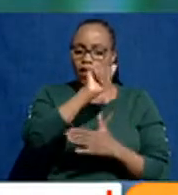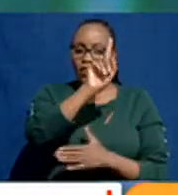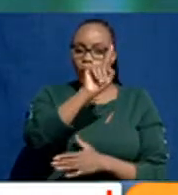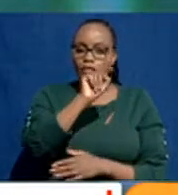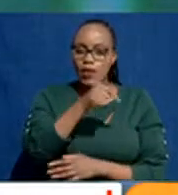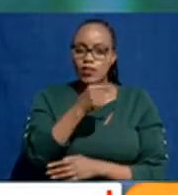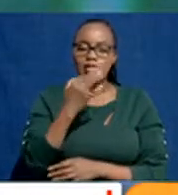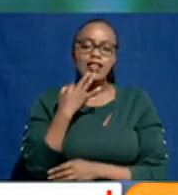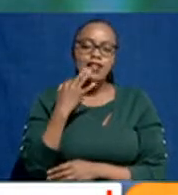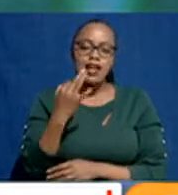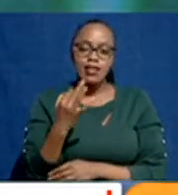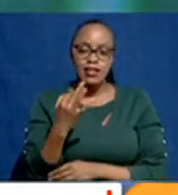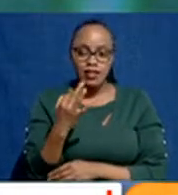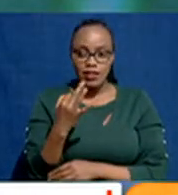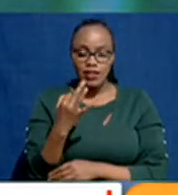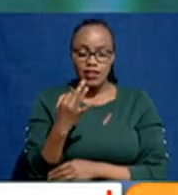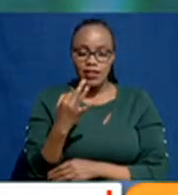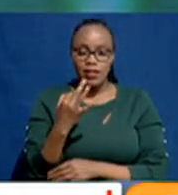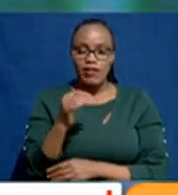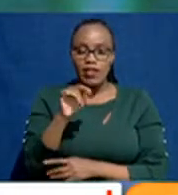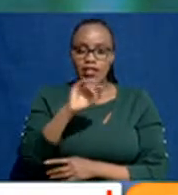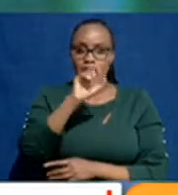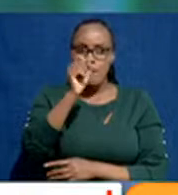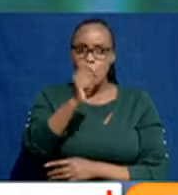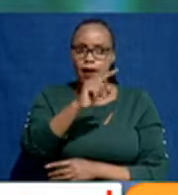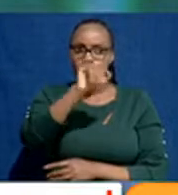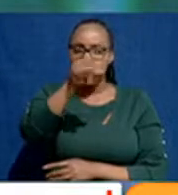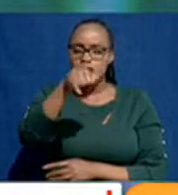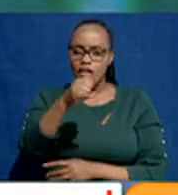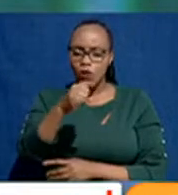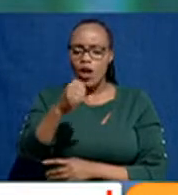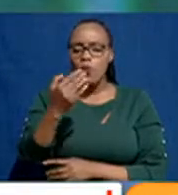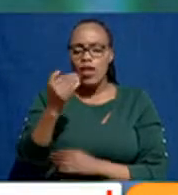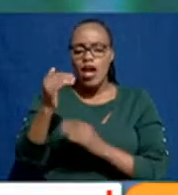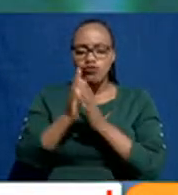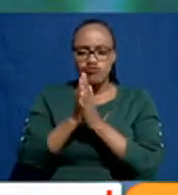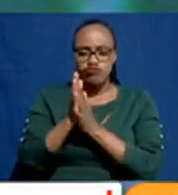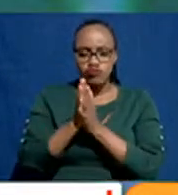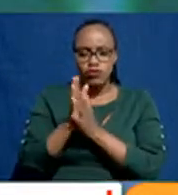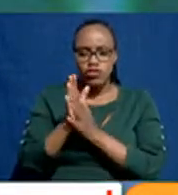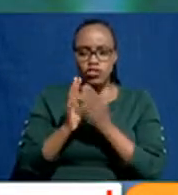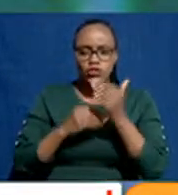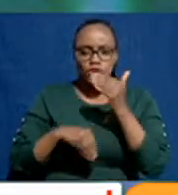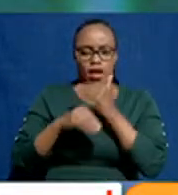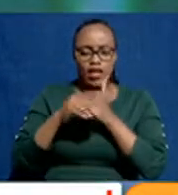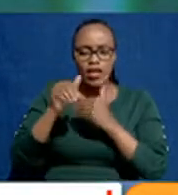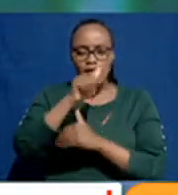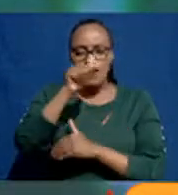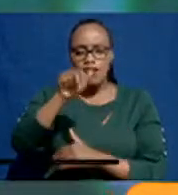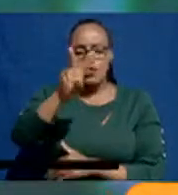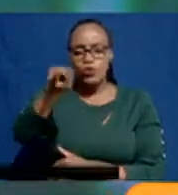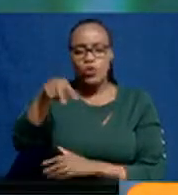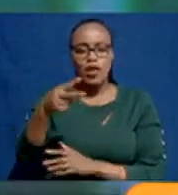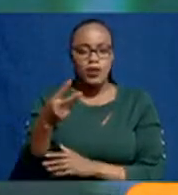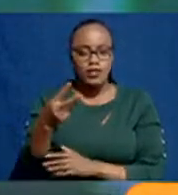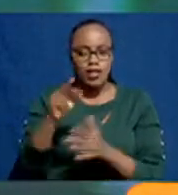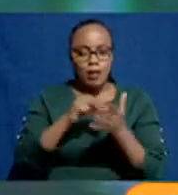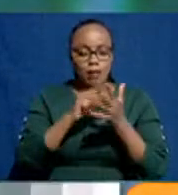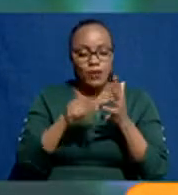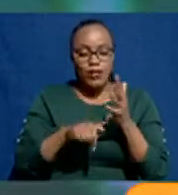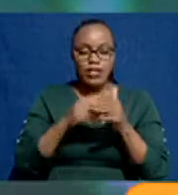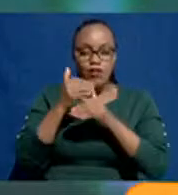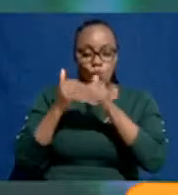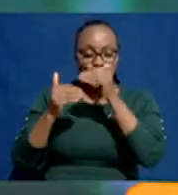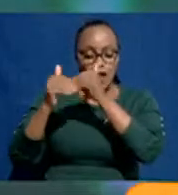,300. And in January, we are looking forward to bringing in another 2,000. So we are